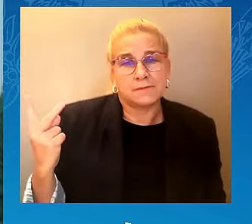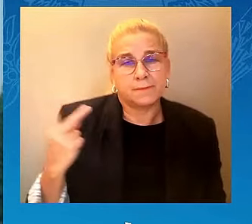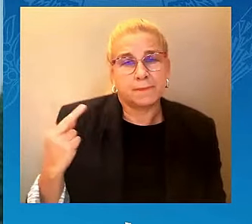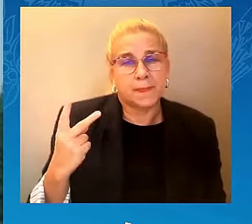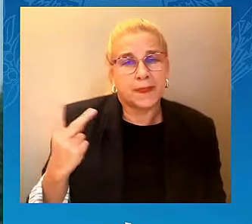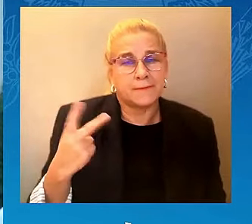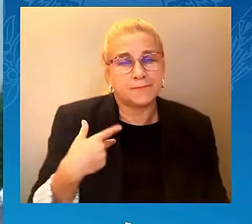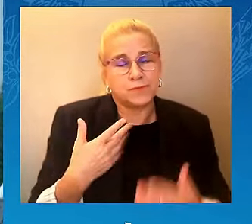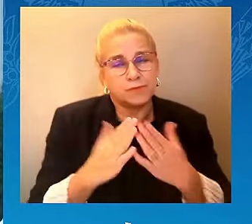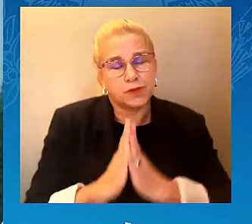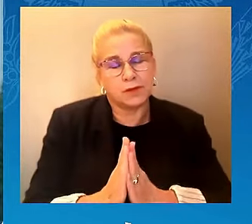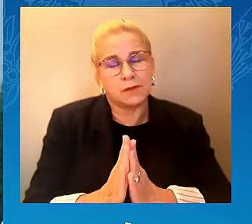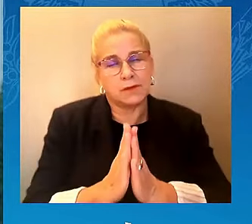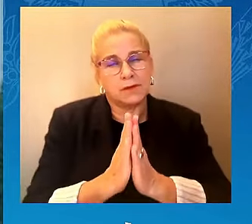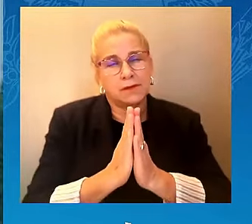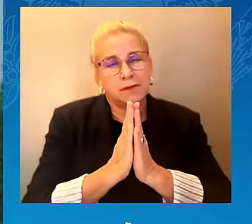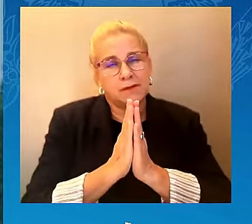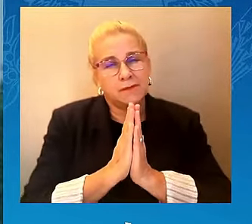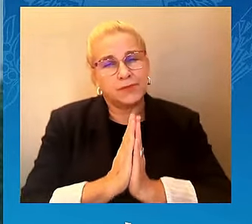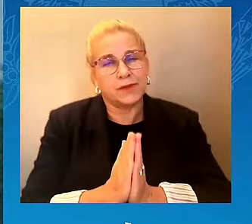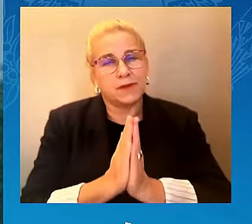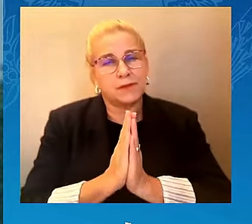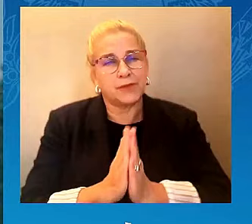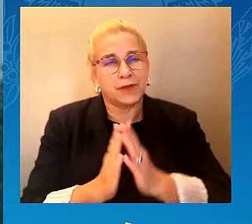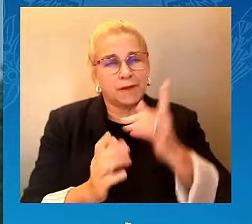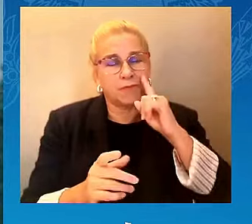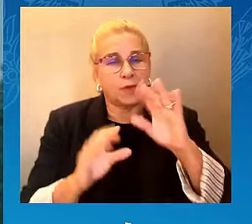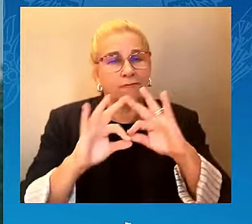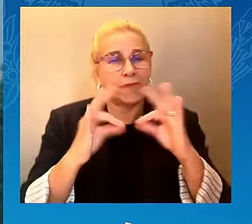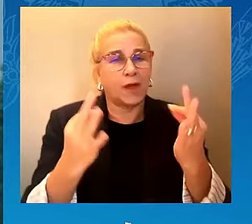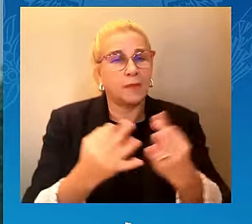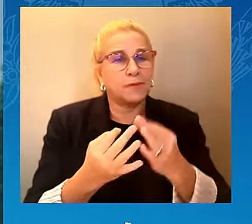And may their memories be a blessing.